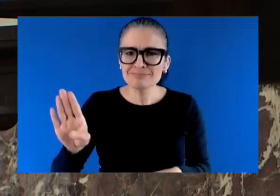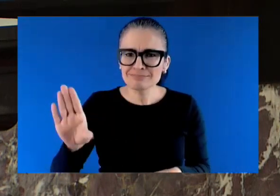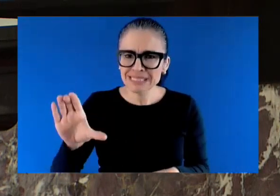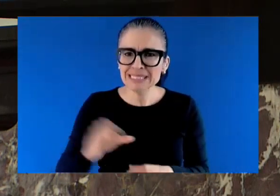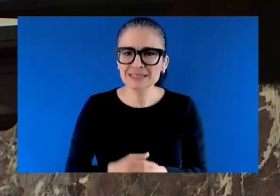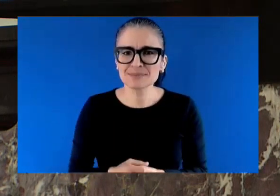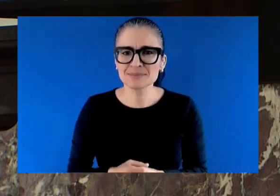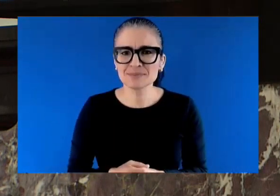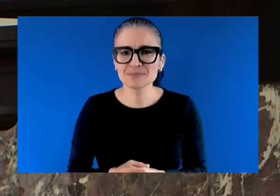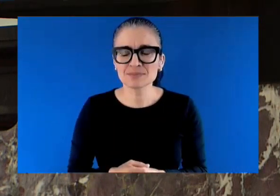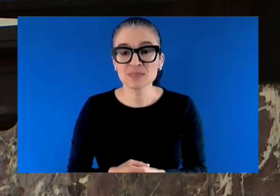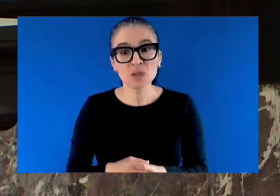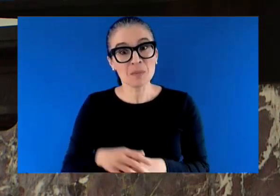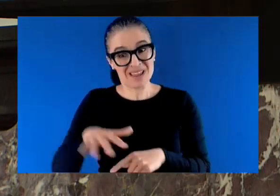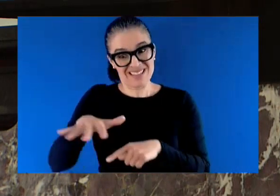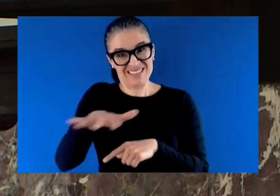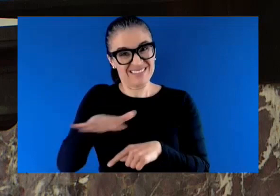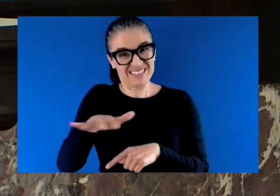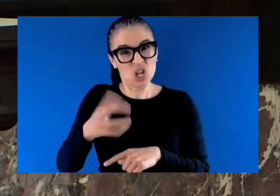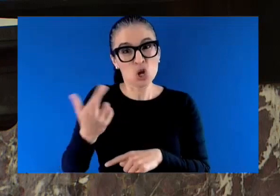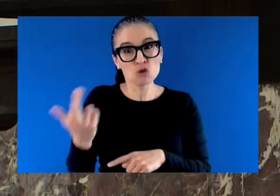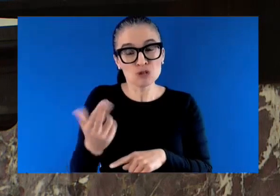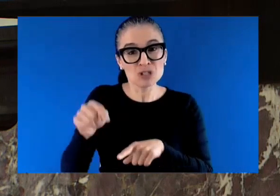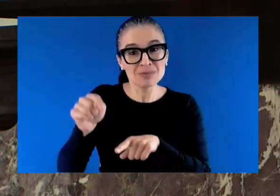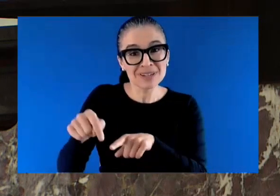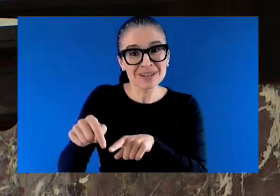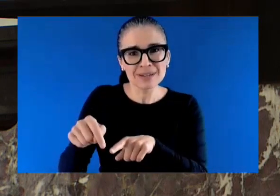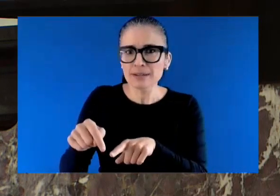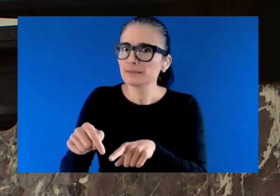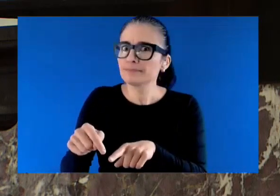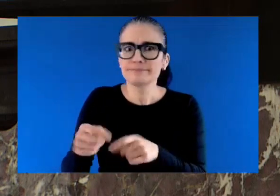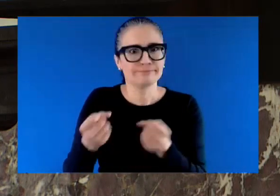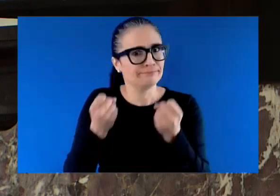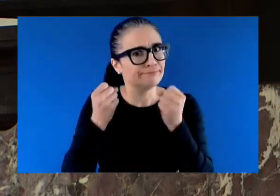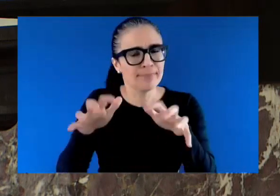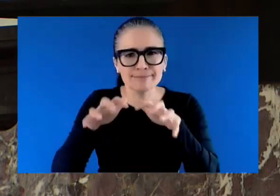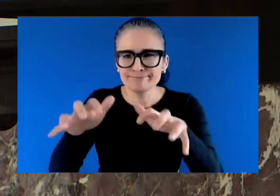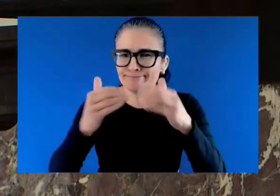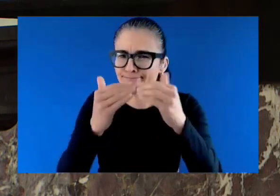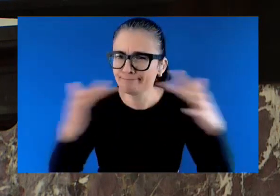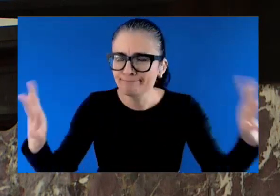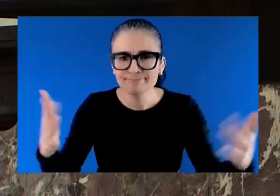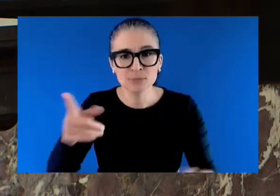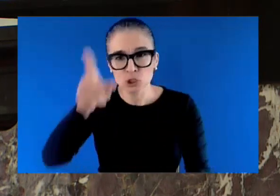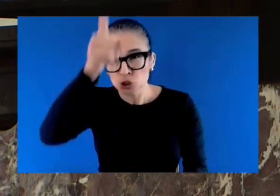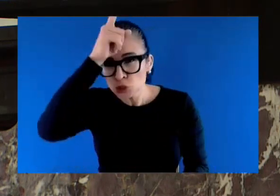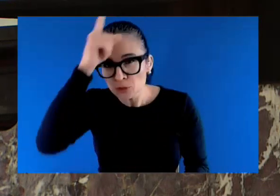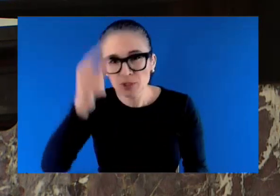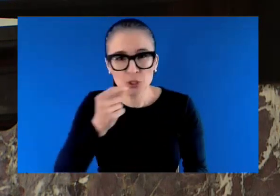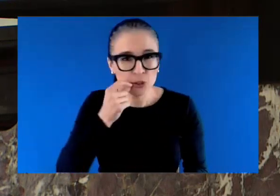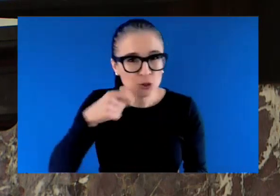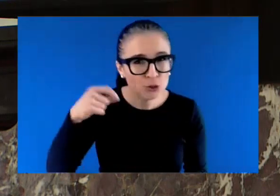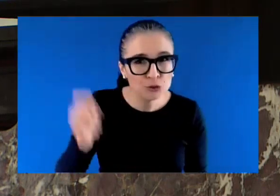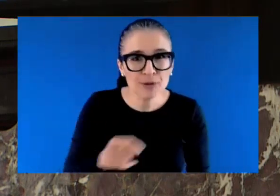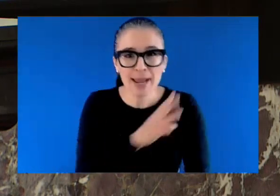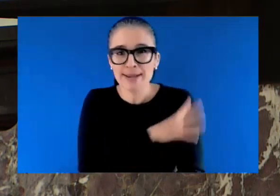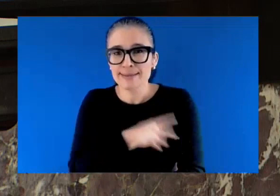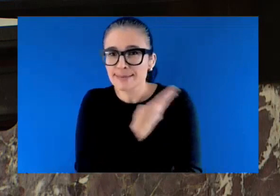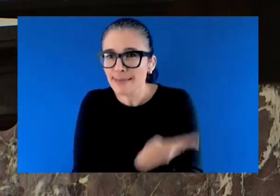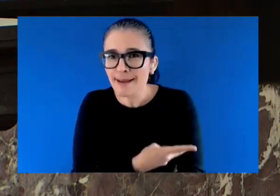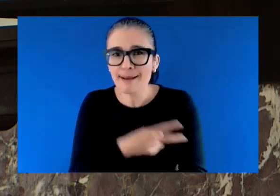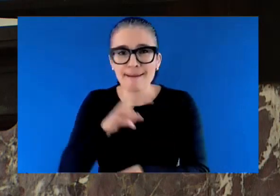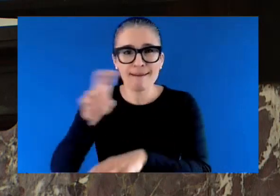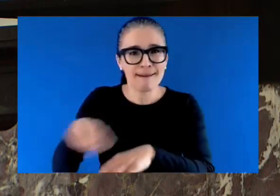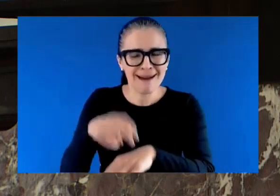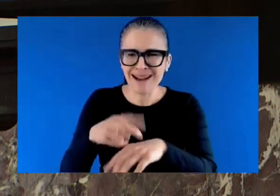Ukrainian, Filipino, South Asians, English, German, Scouts, and Irish, as they each bring their own unique, culturally-rich perspectives to